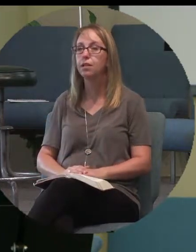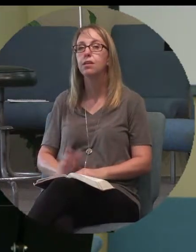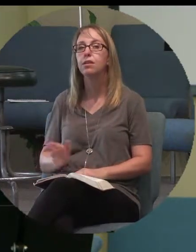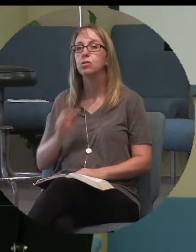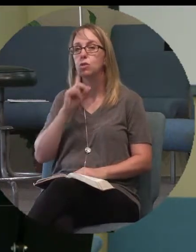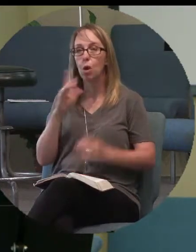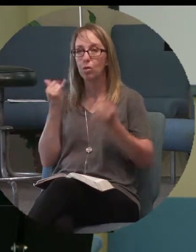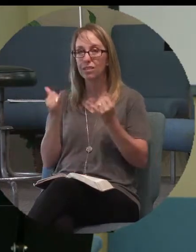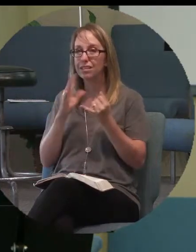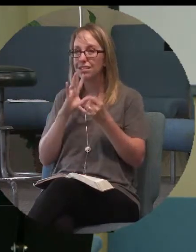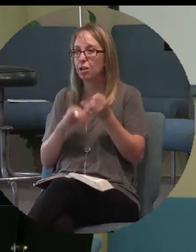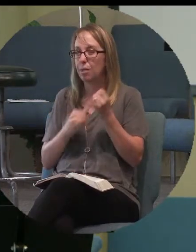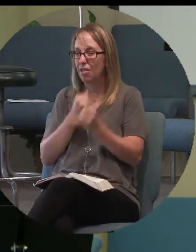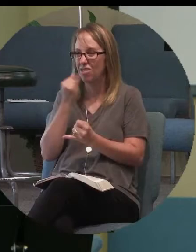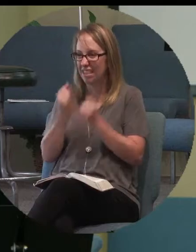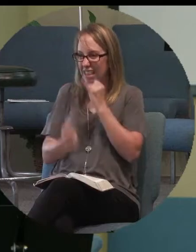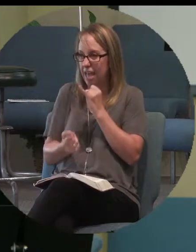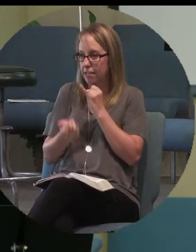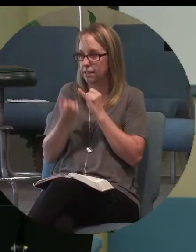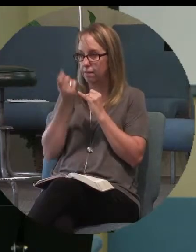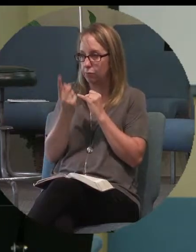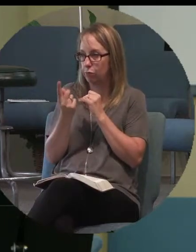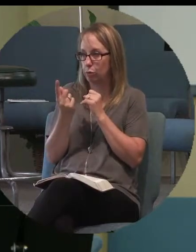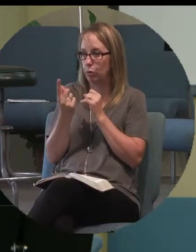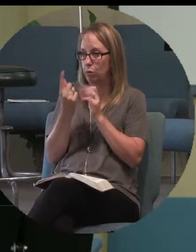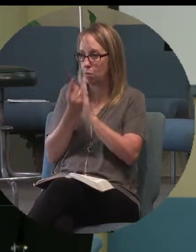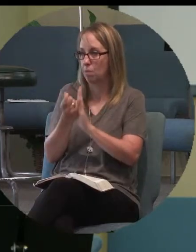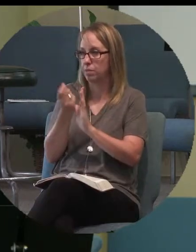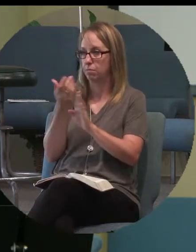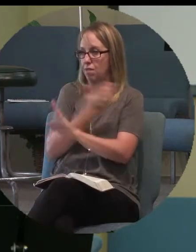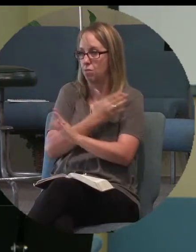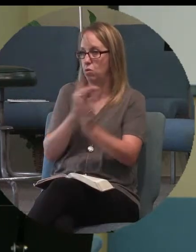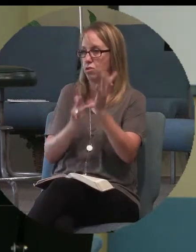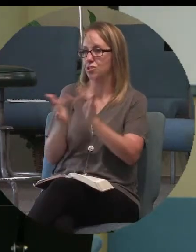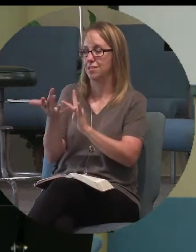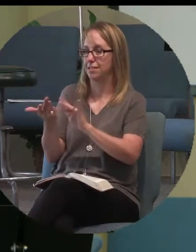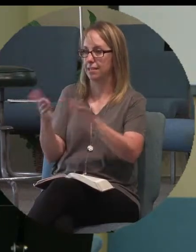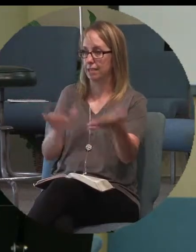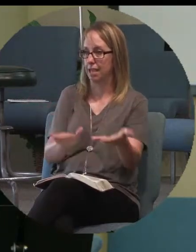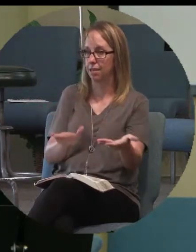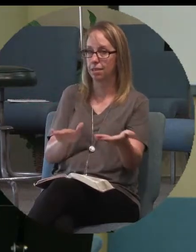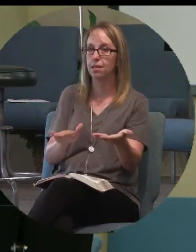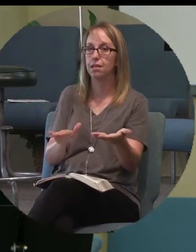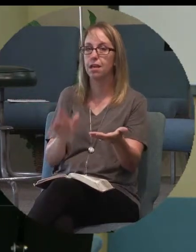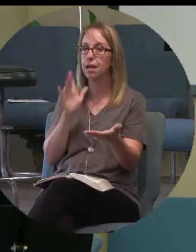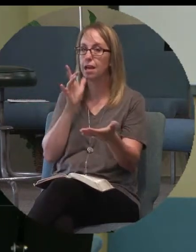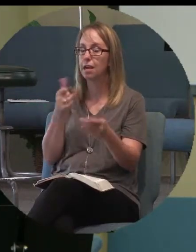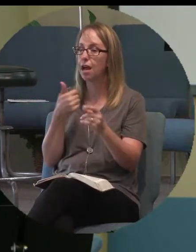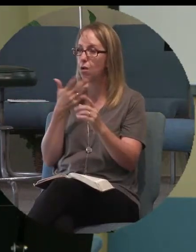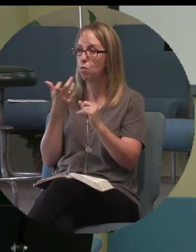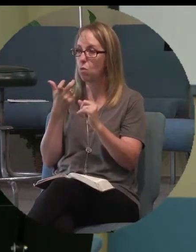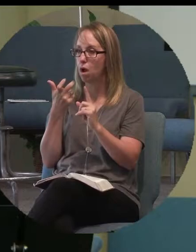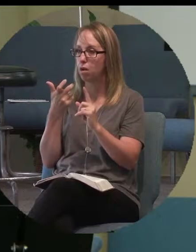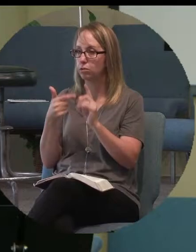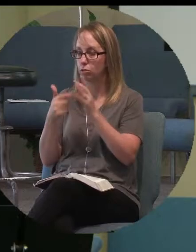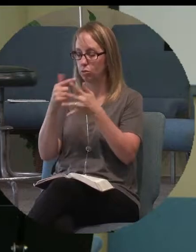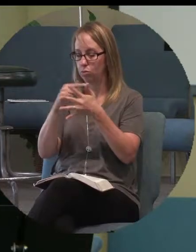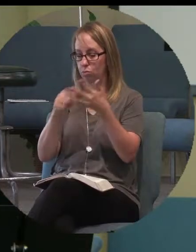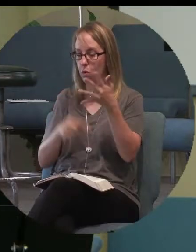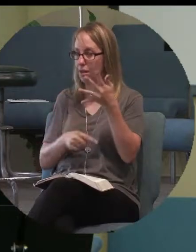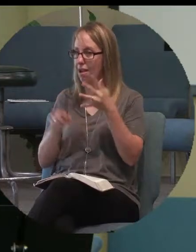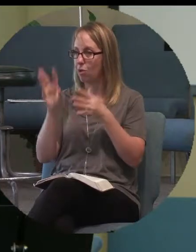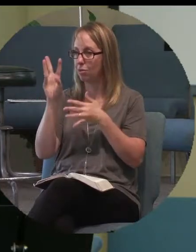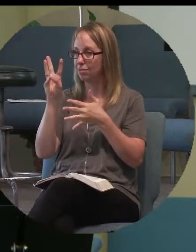steps to his death. And I want to point out six things that